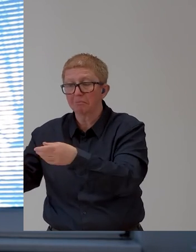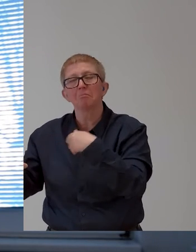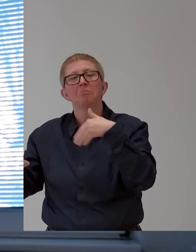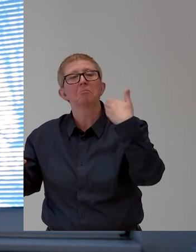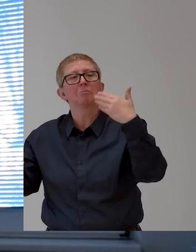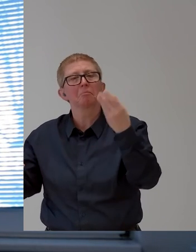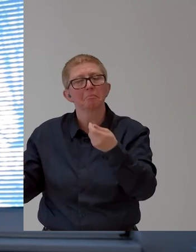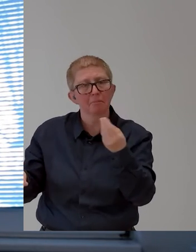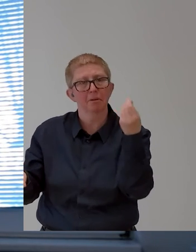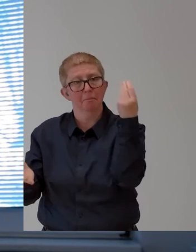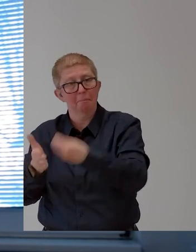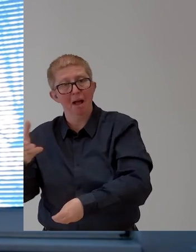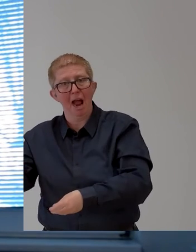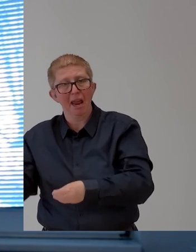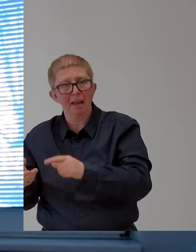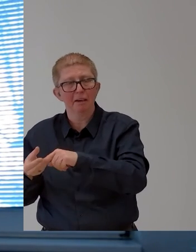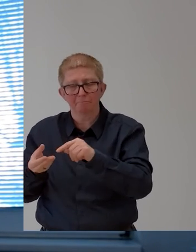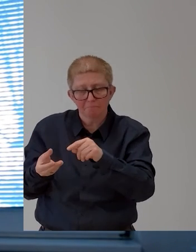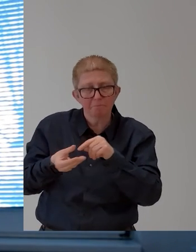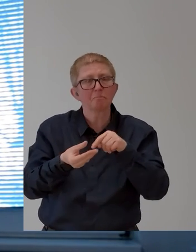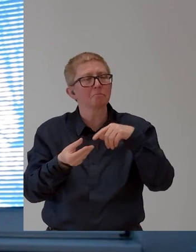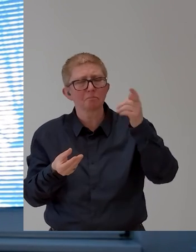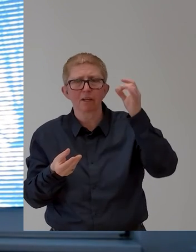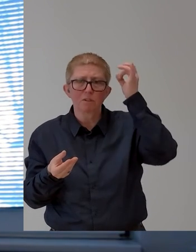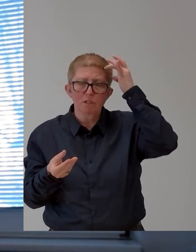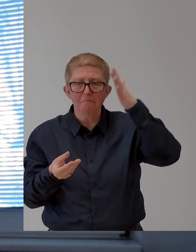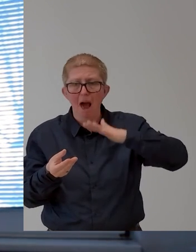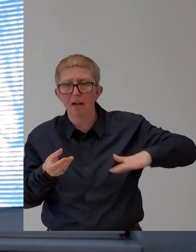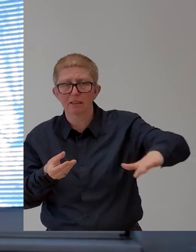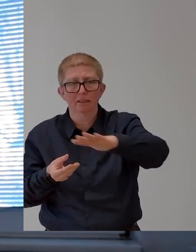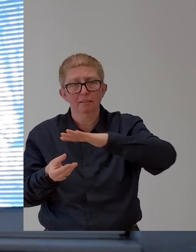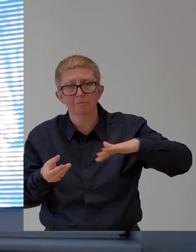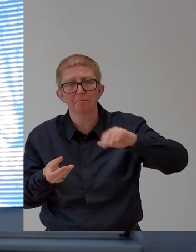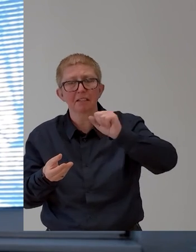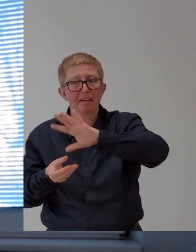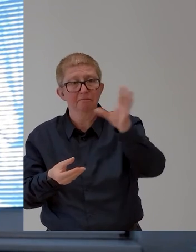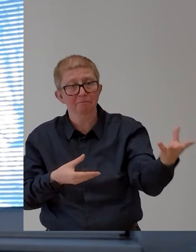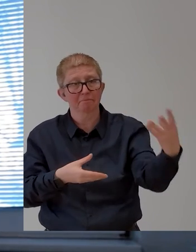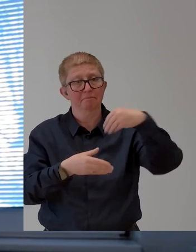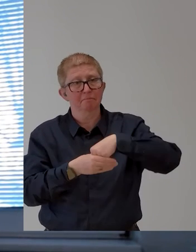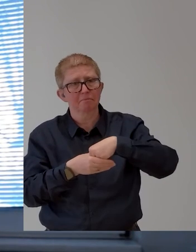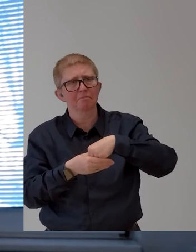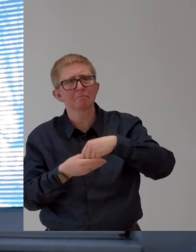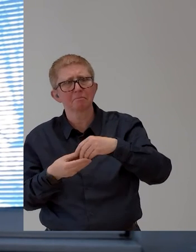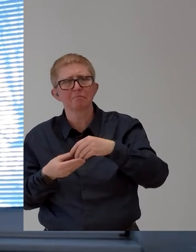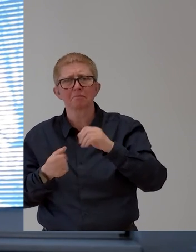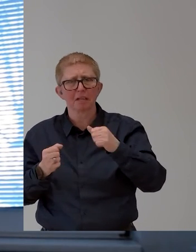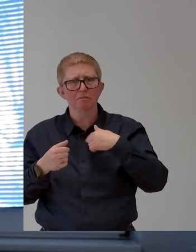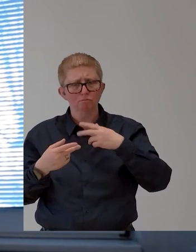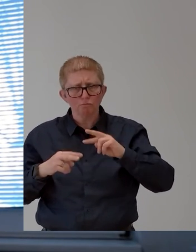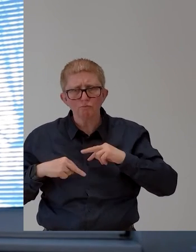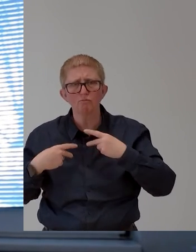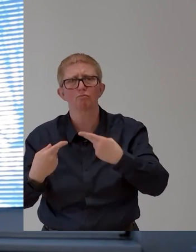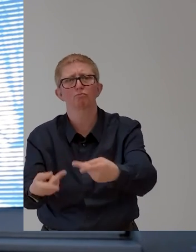the smart environments, that we need to really look at the hardware and how the interaction with the hardware as well. I remember myself